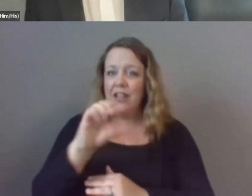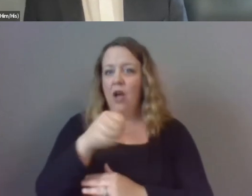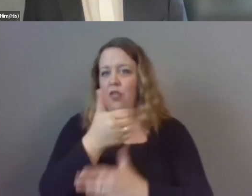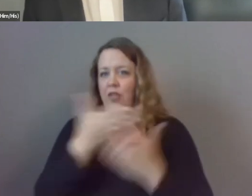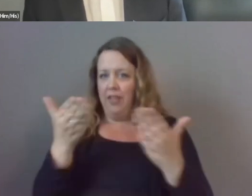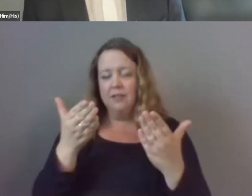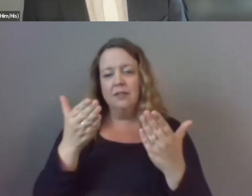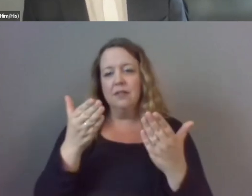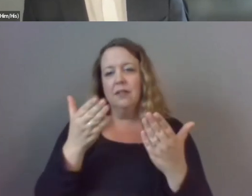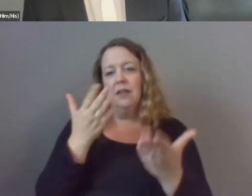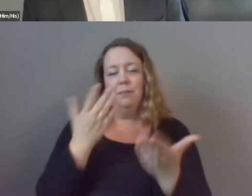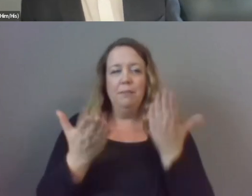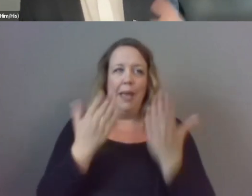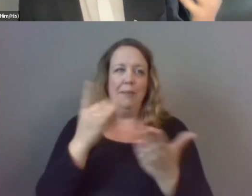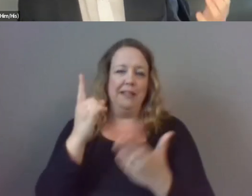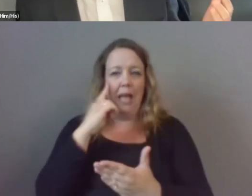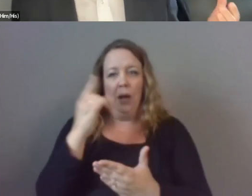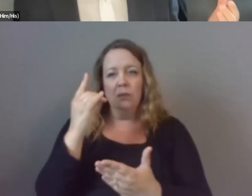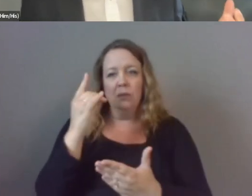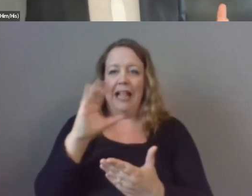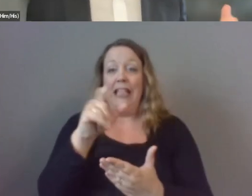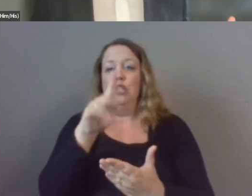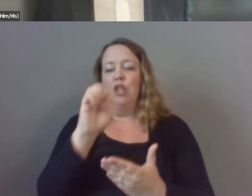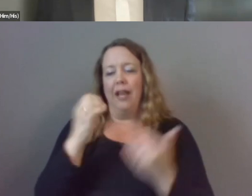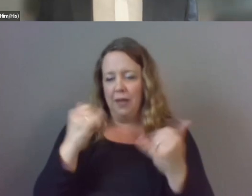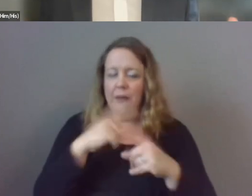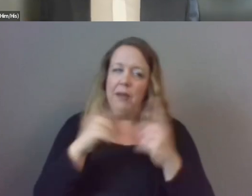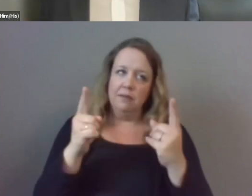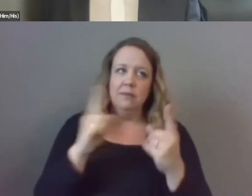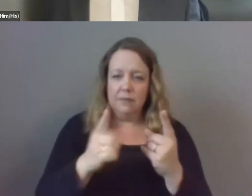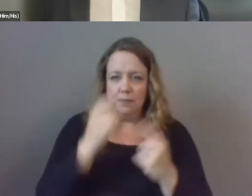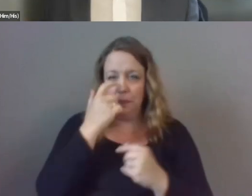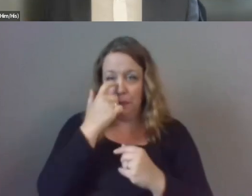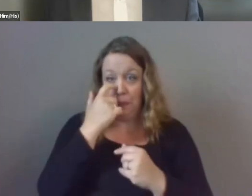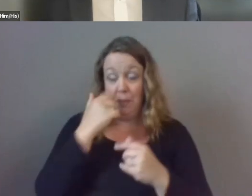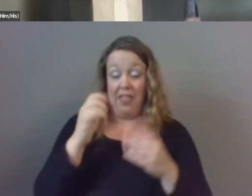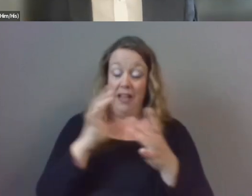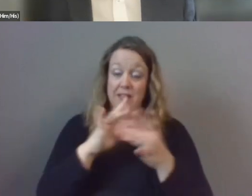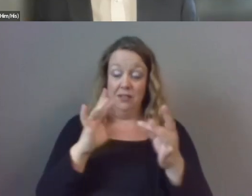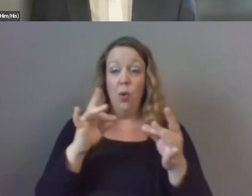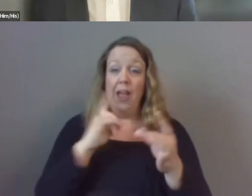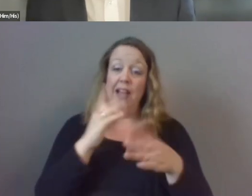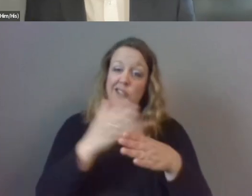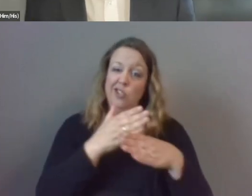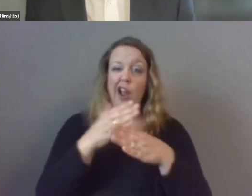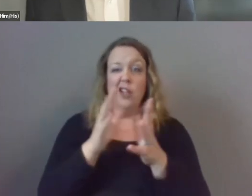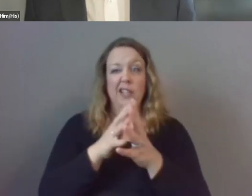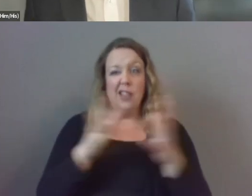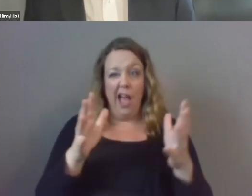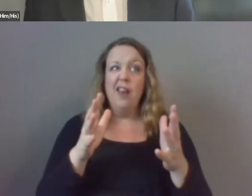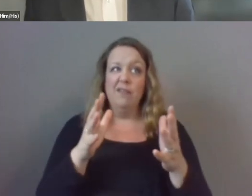as that might sound today so in the story that i just shared there's a lot of really good fortune involved uh i